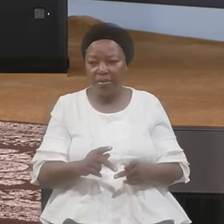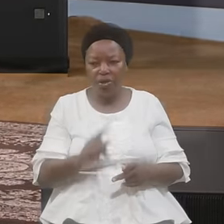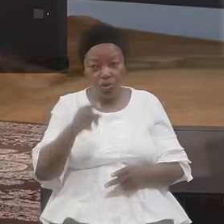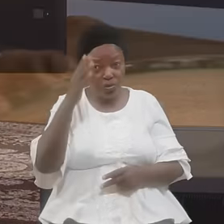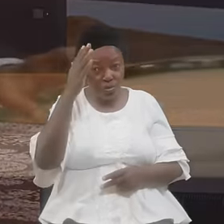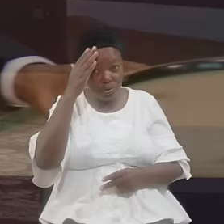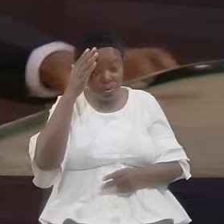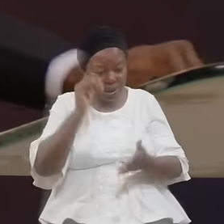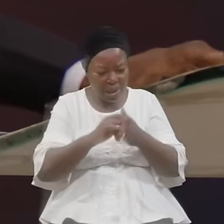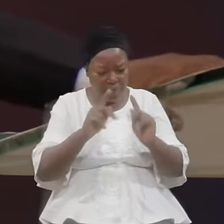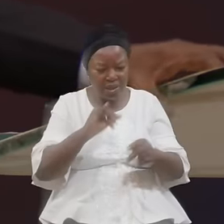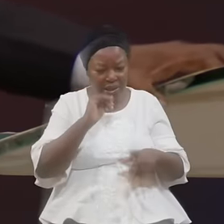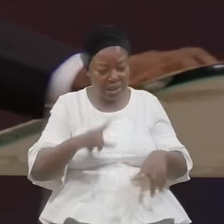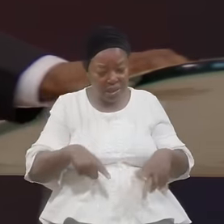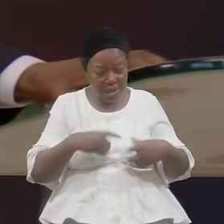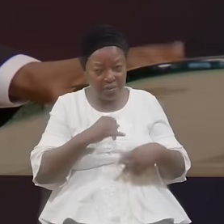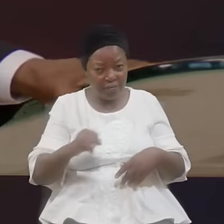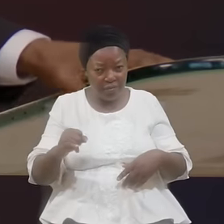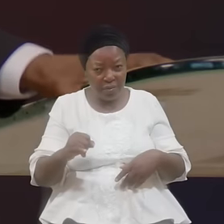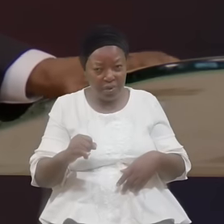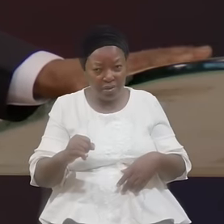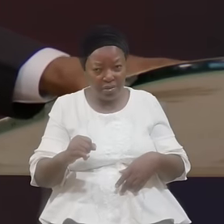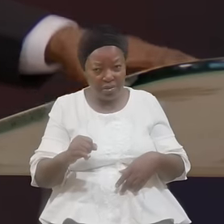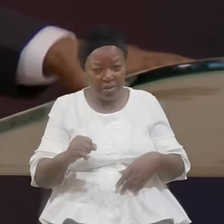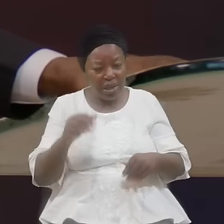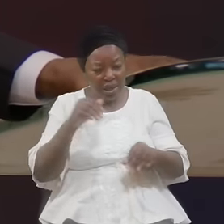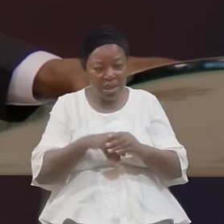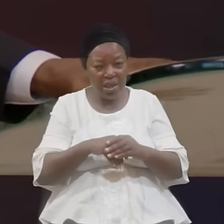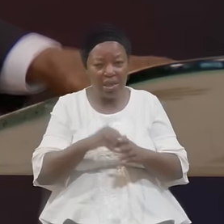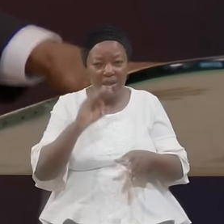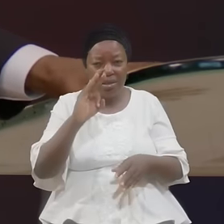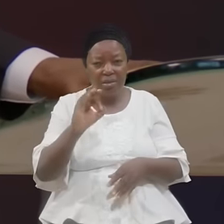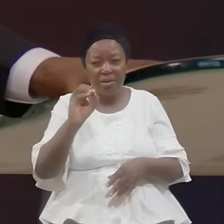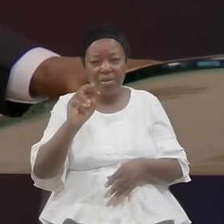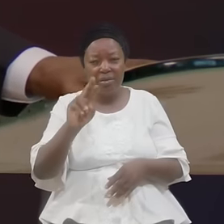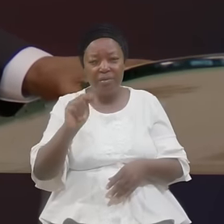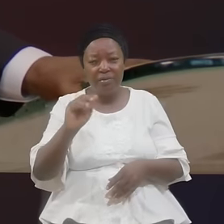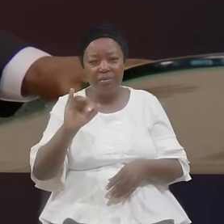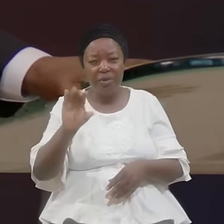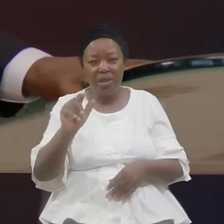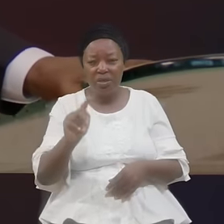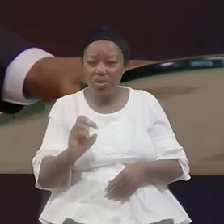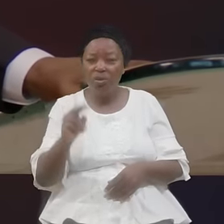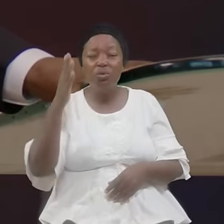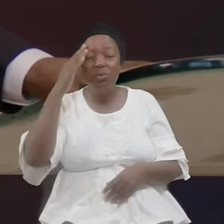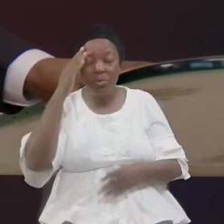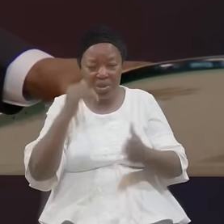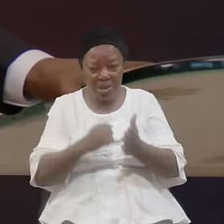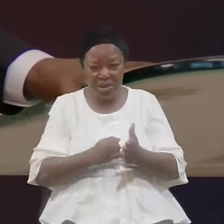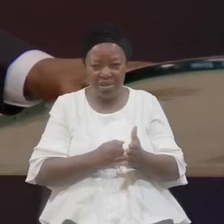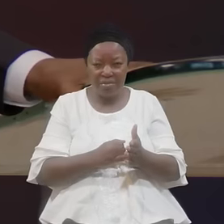Living Literally In Fornication That Fellow Is Living Literally